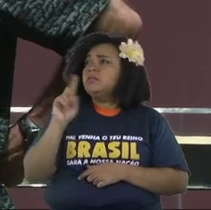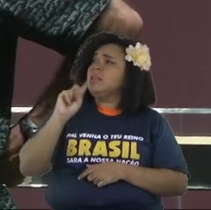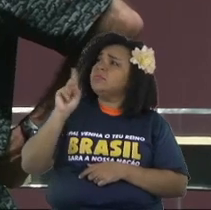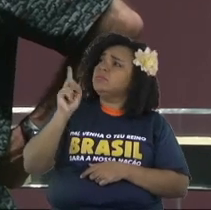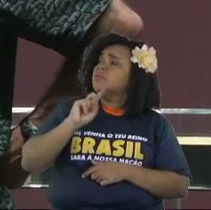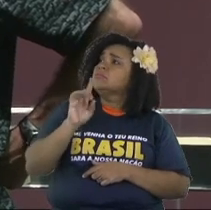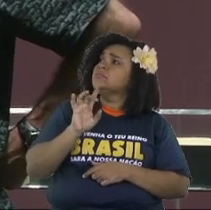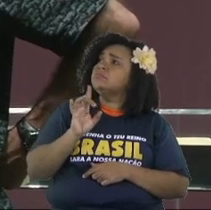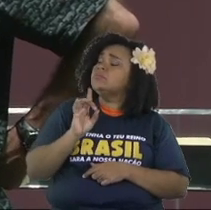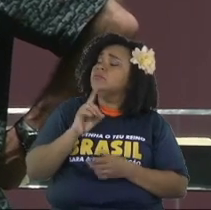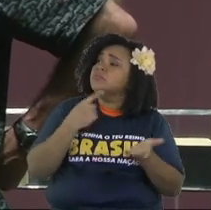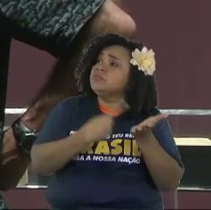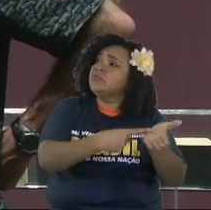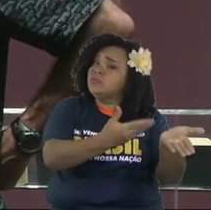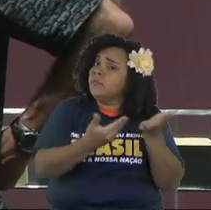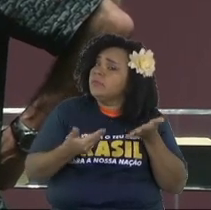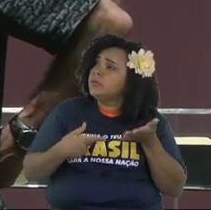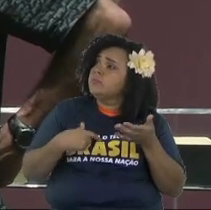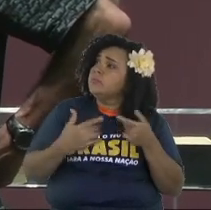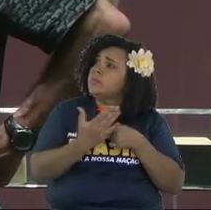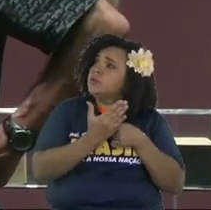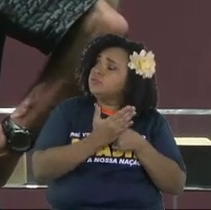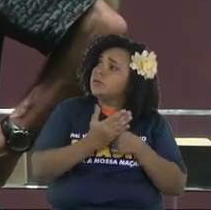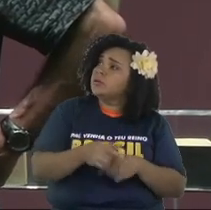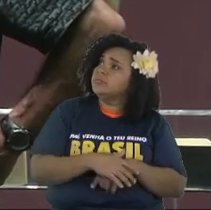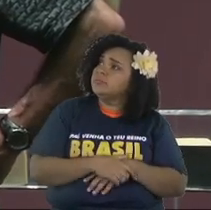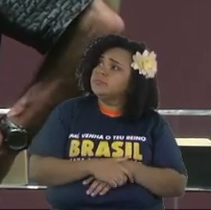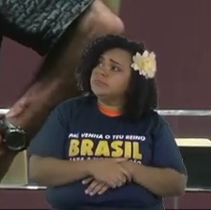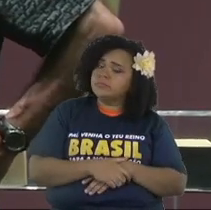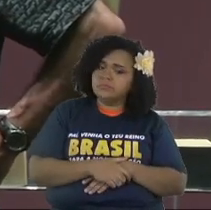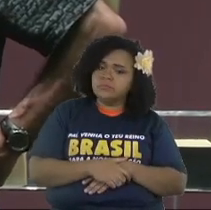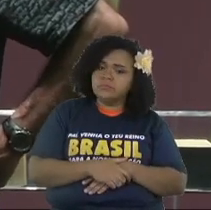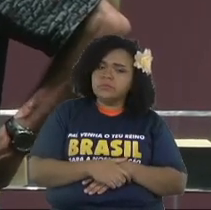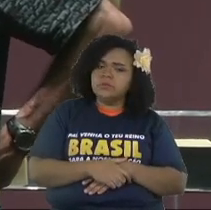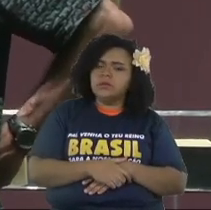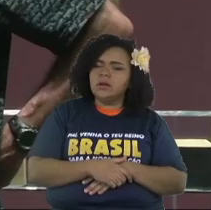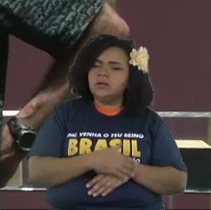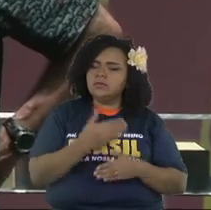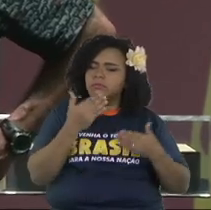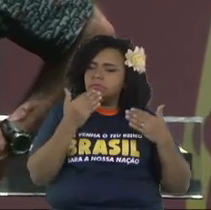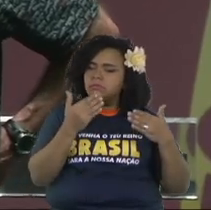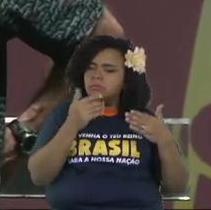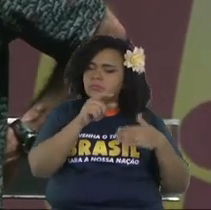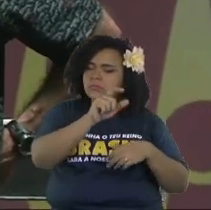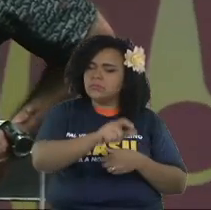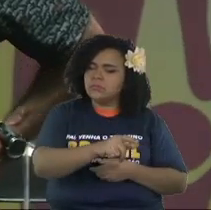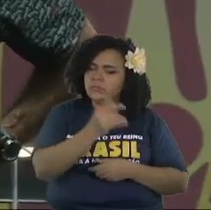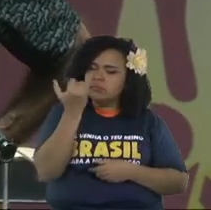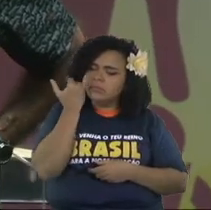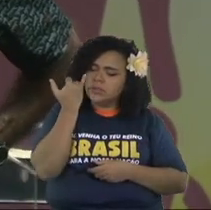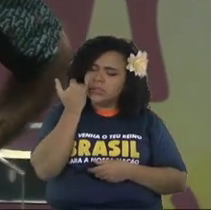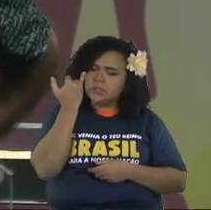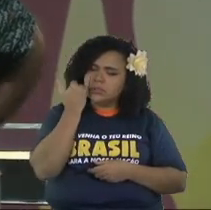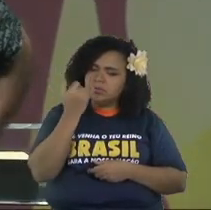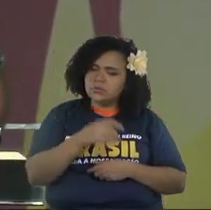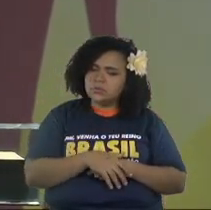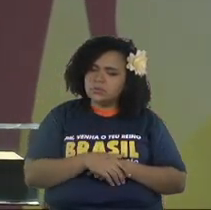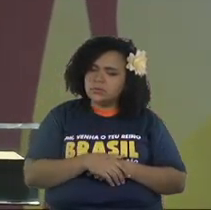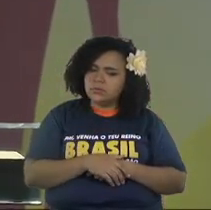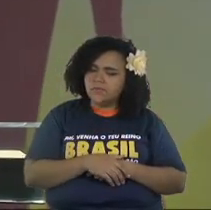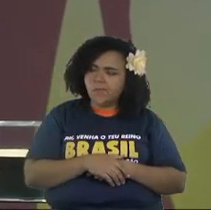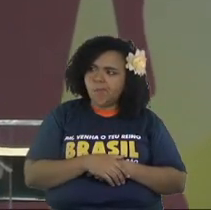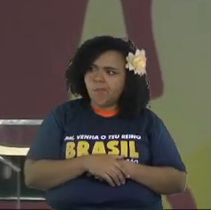why you wanna hasty things here no actually he wanted to work less hard work